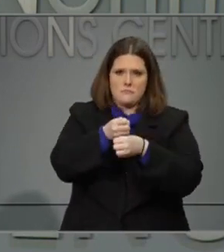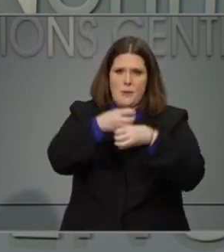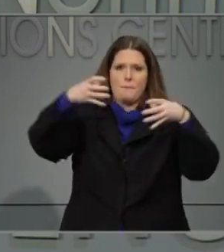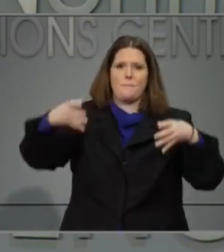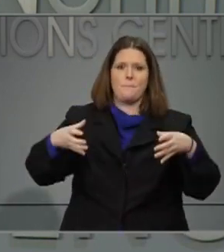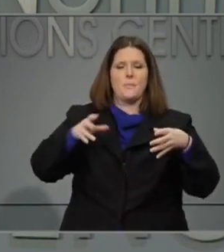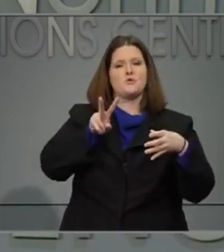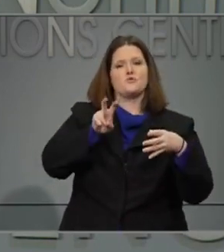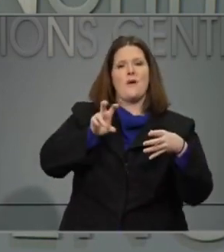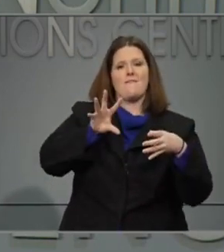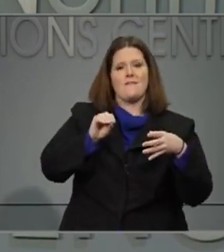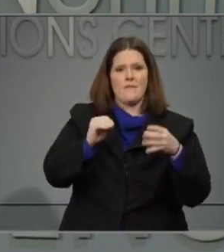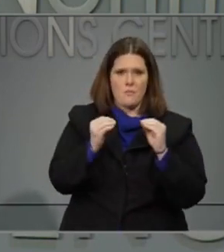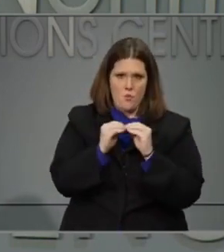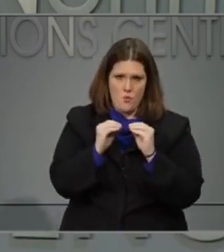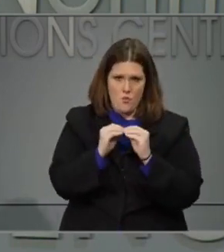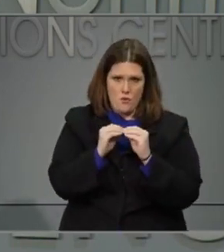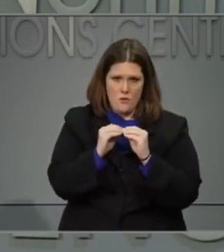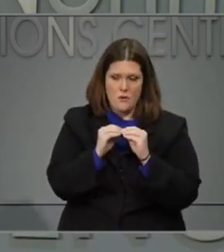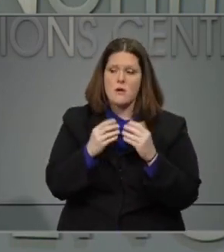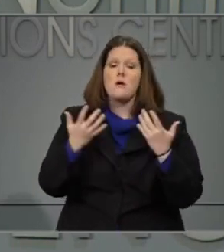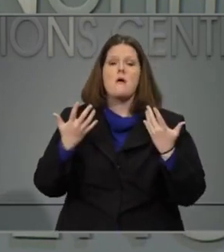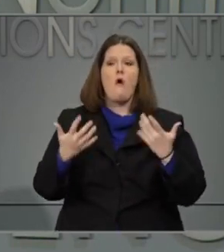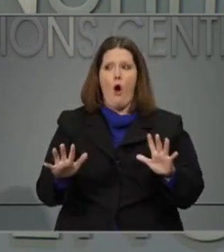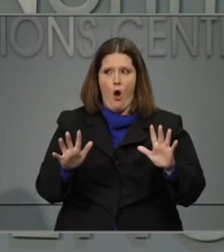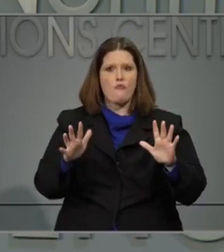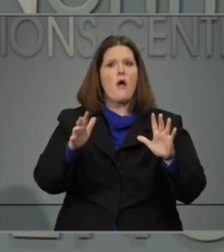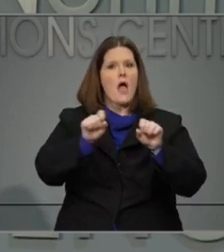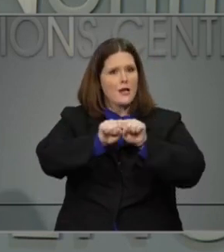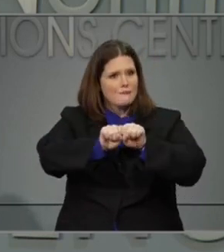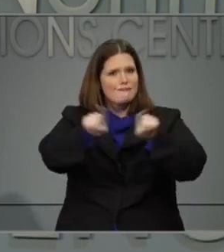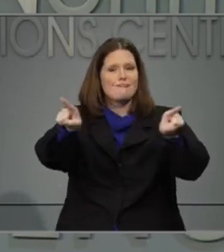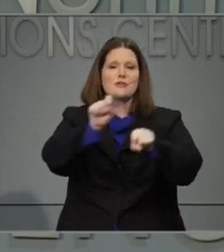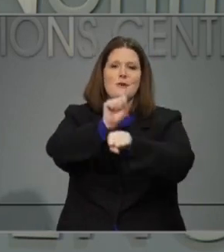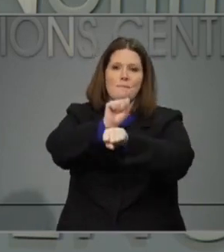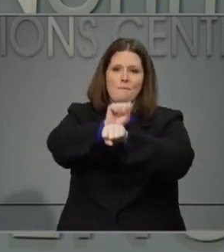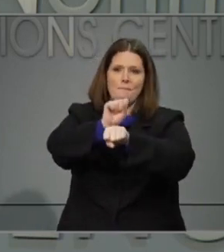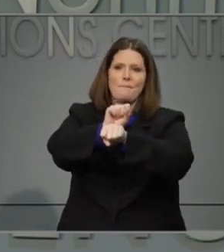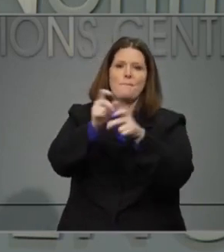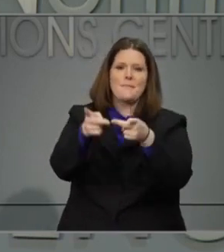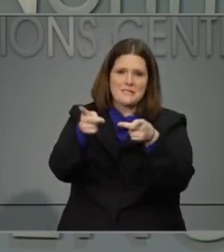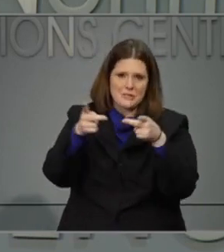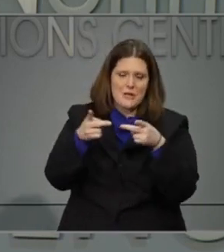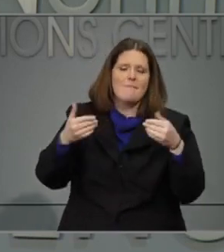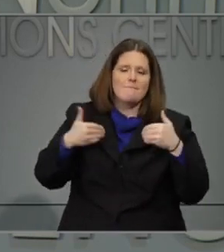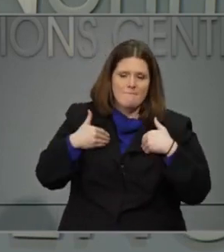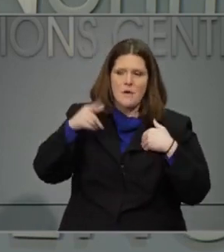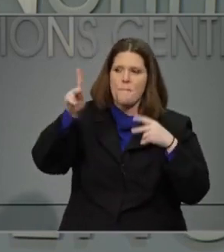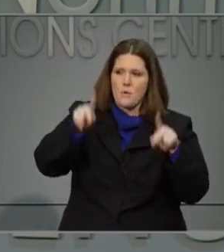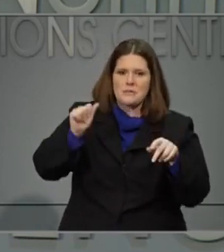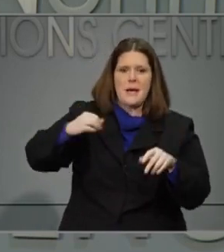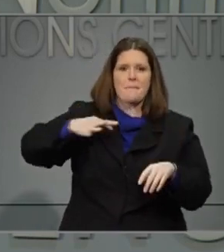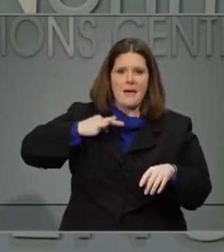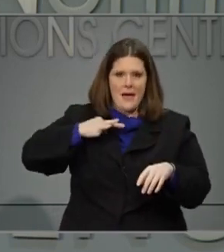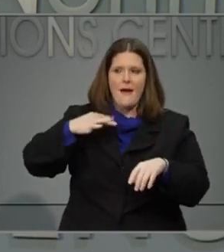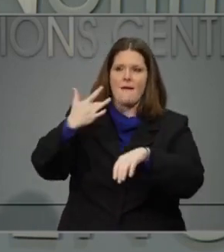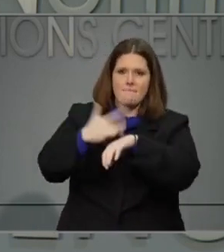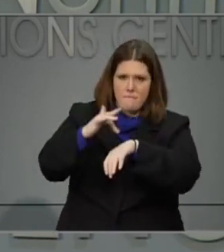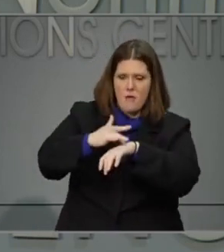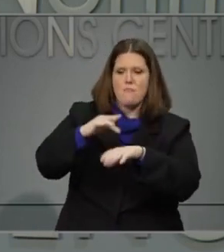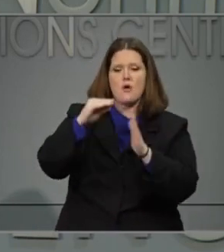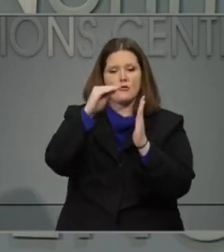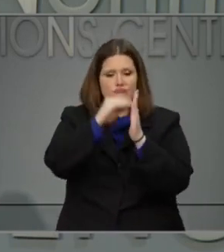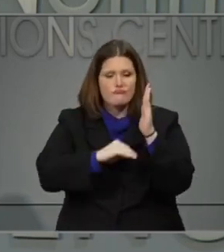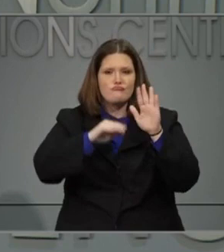already the word is out that these jobs are open and we're hoping that they can get on the